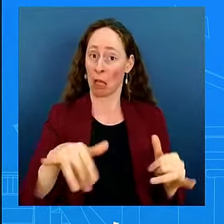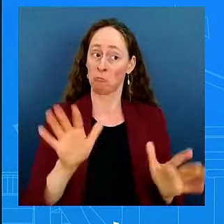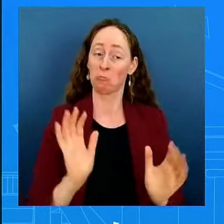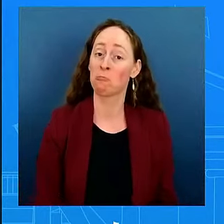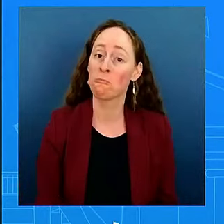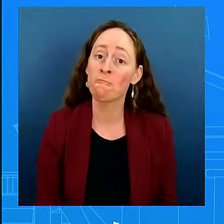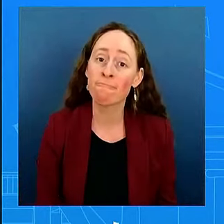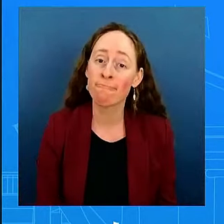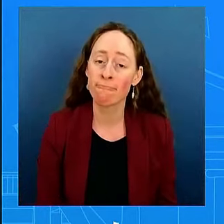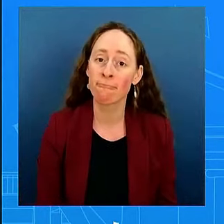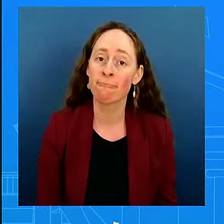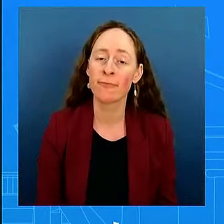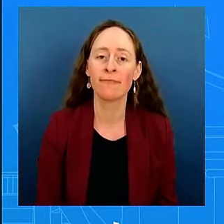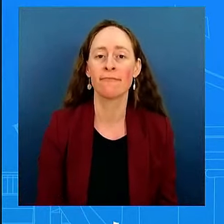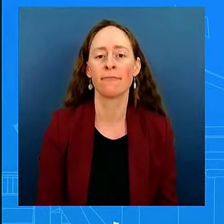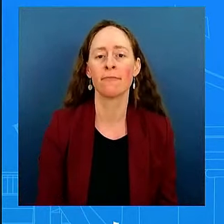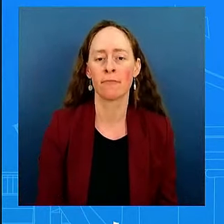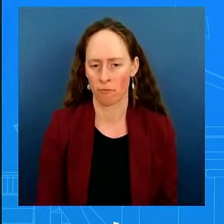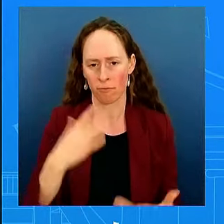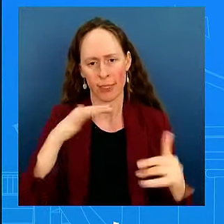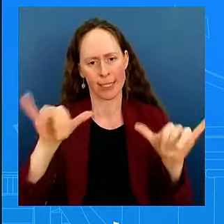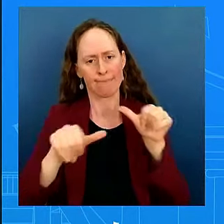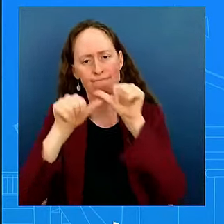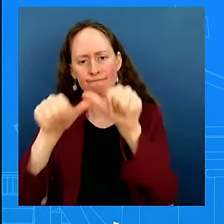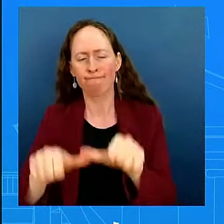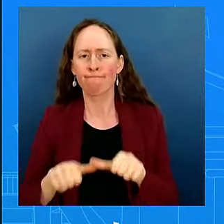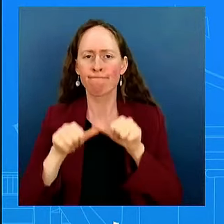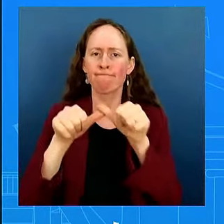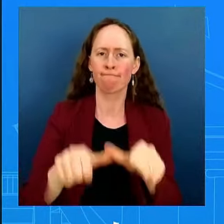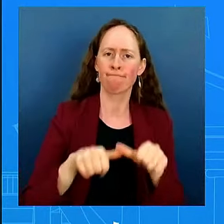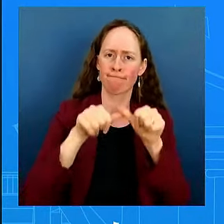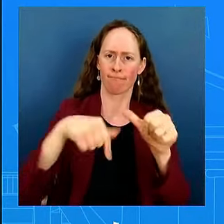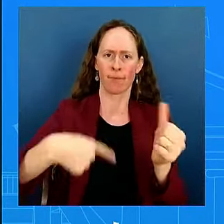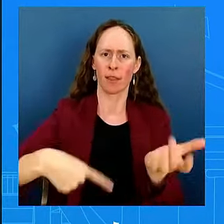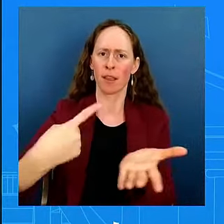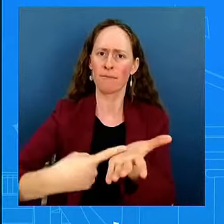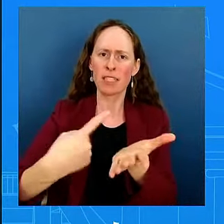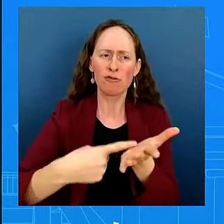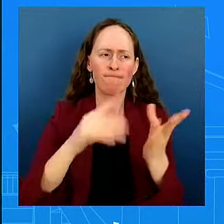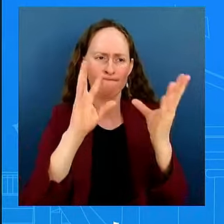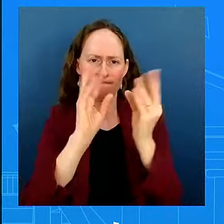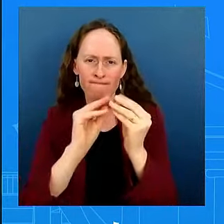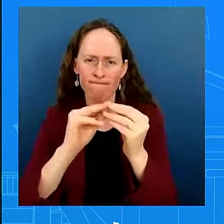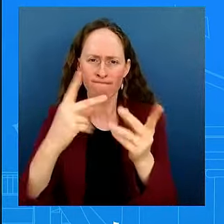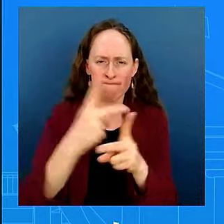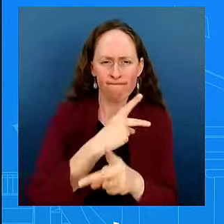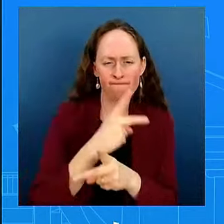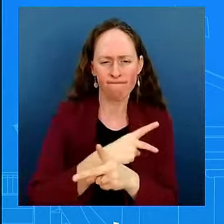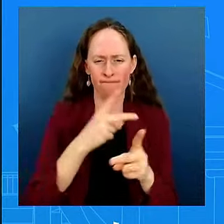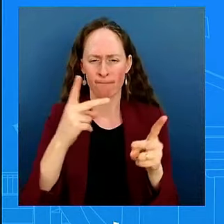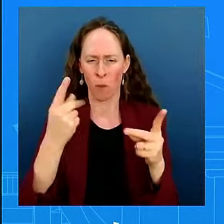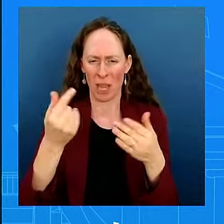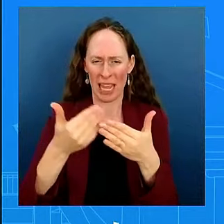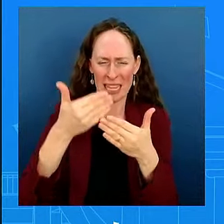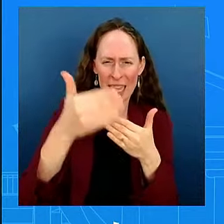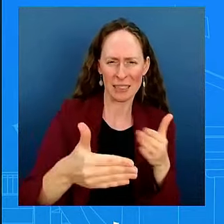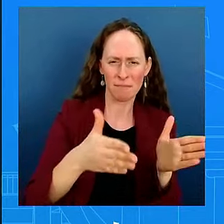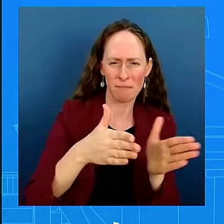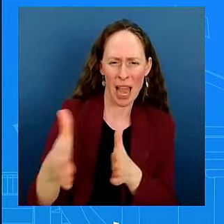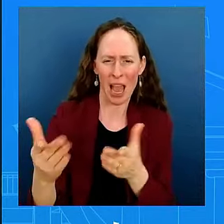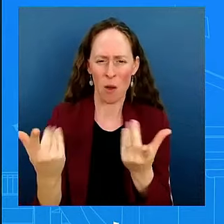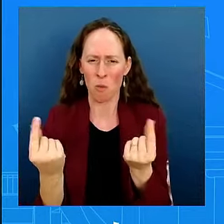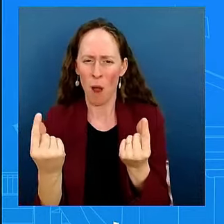to have conversations on next steps with our co-mediators, as I mentioned moments ago, Qatar and Egypt,